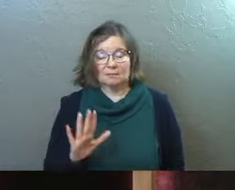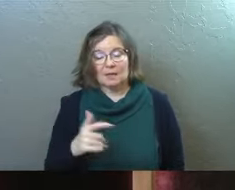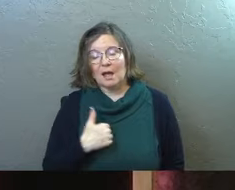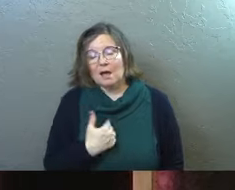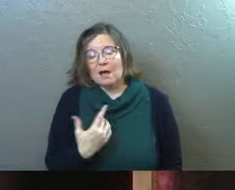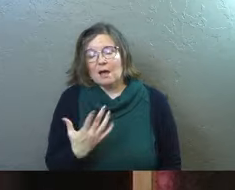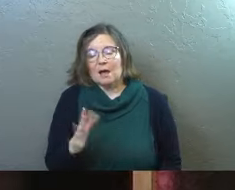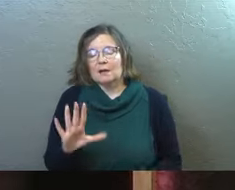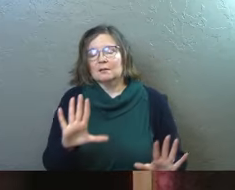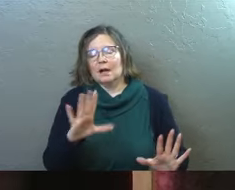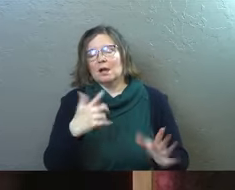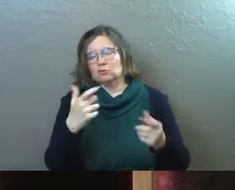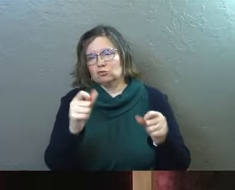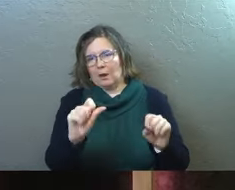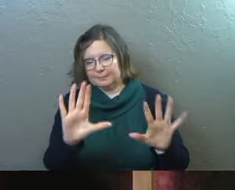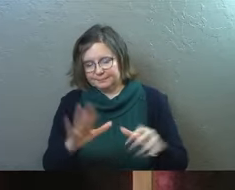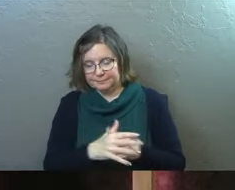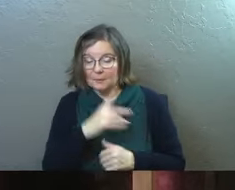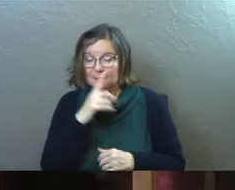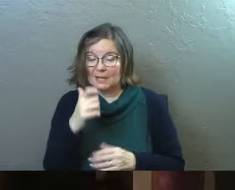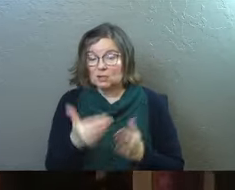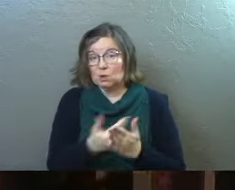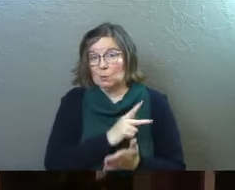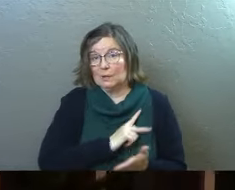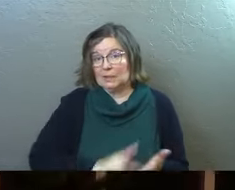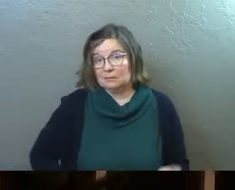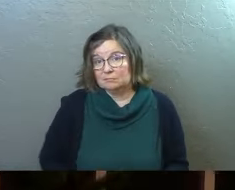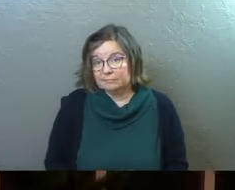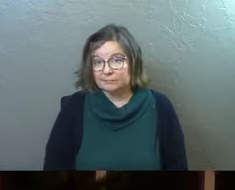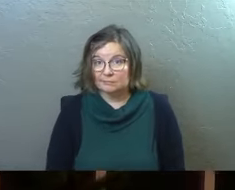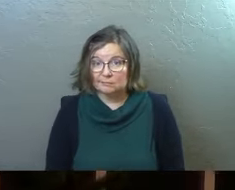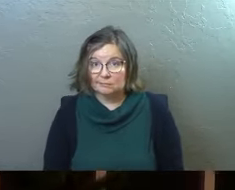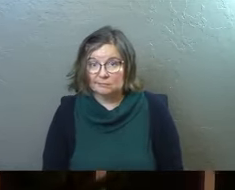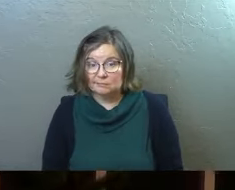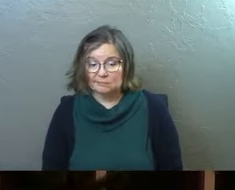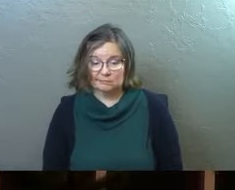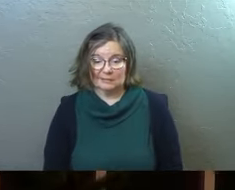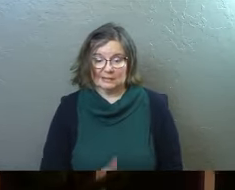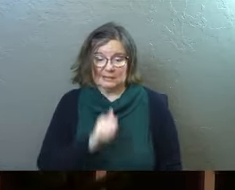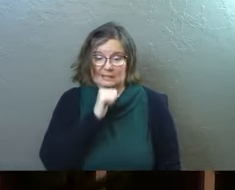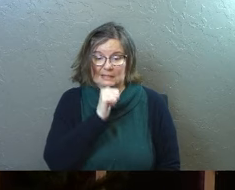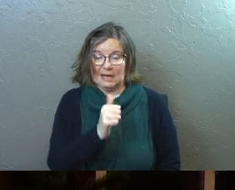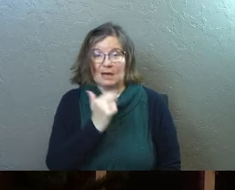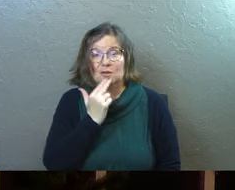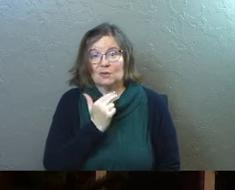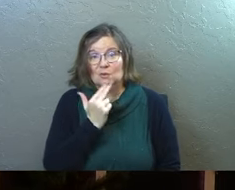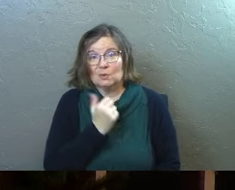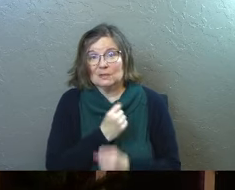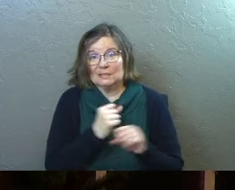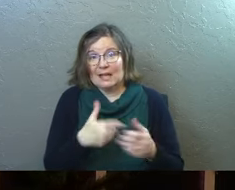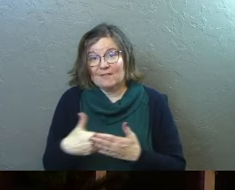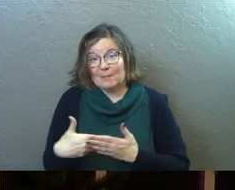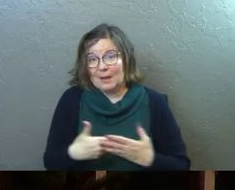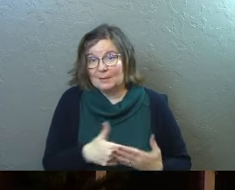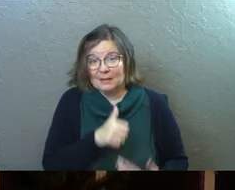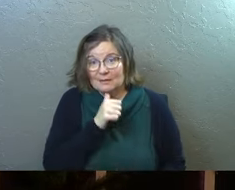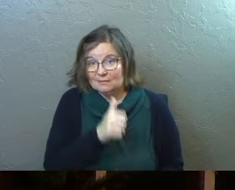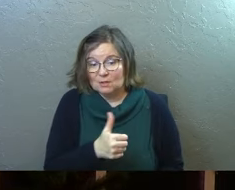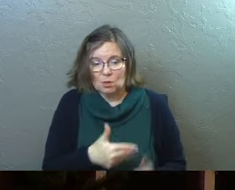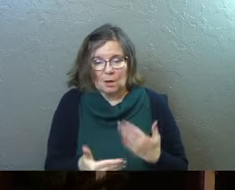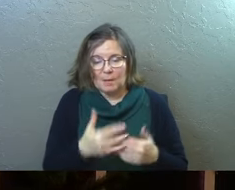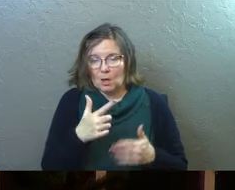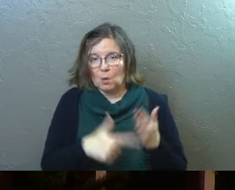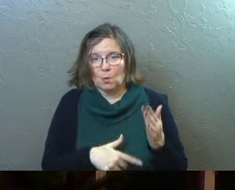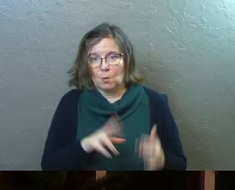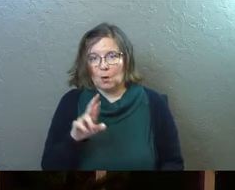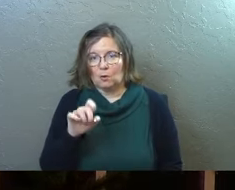I'll just, I'll just try because he's a new King because he's not a cute and safe little baby. No